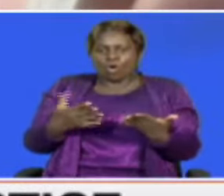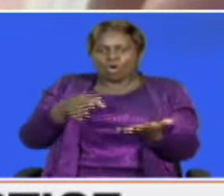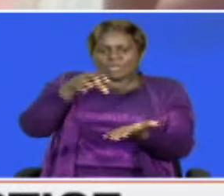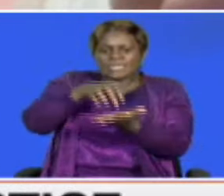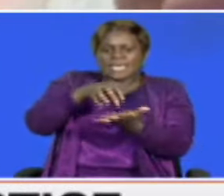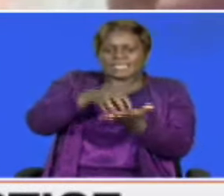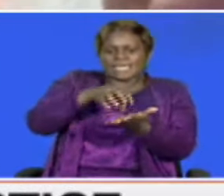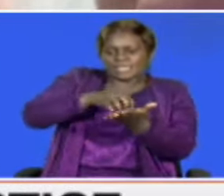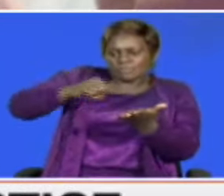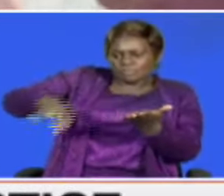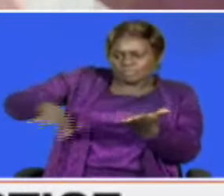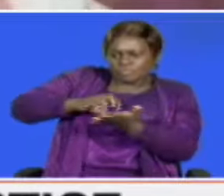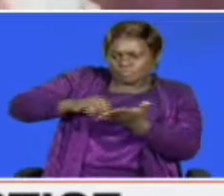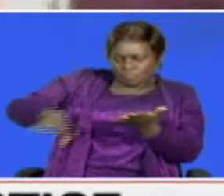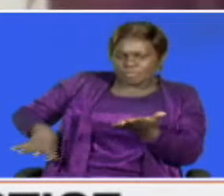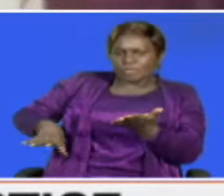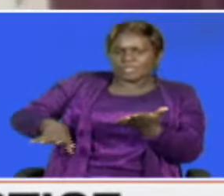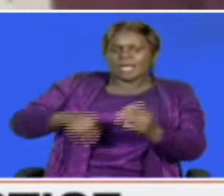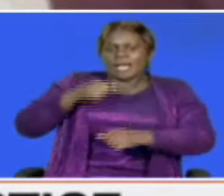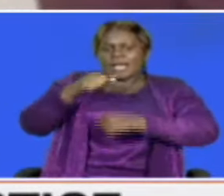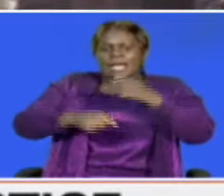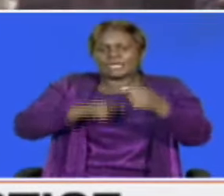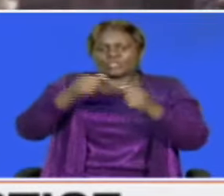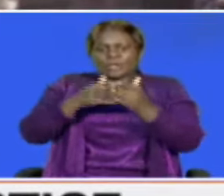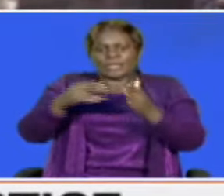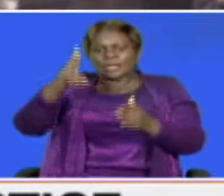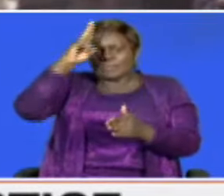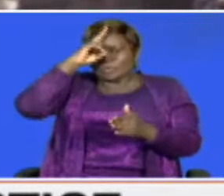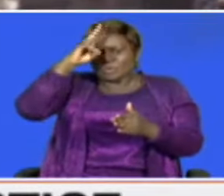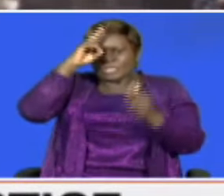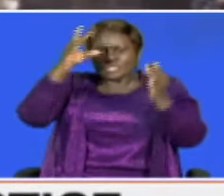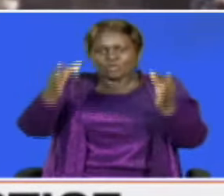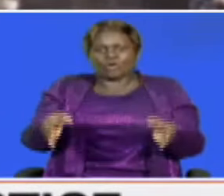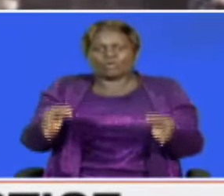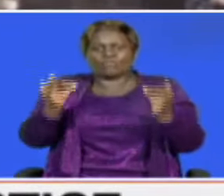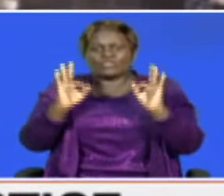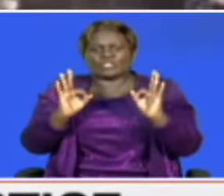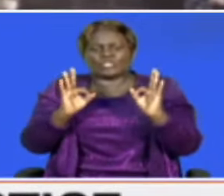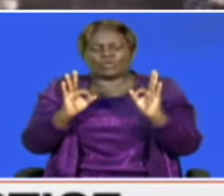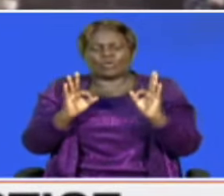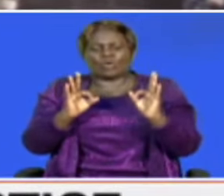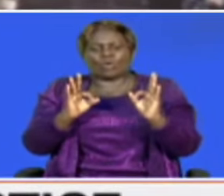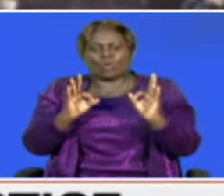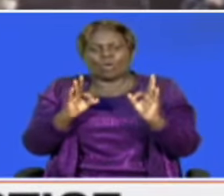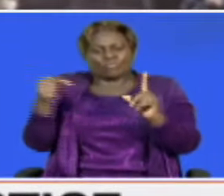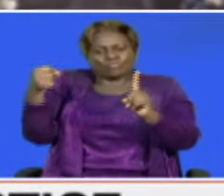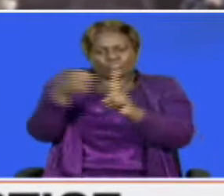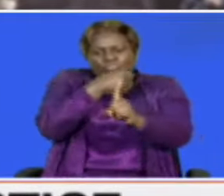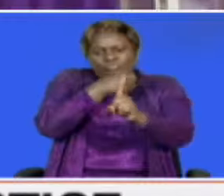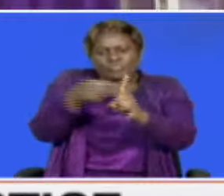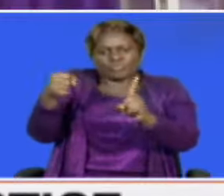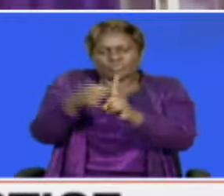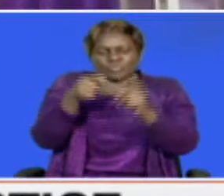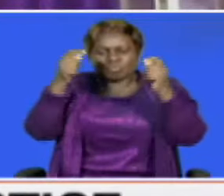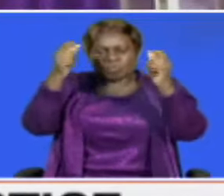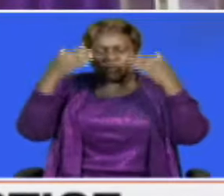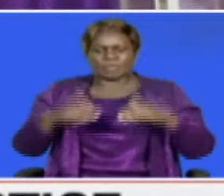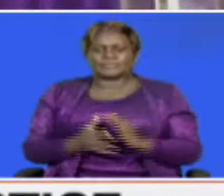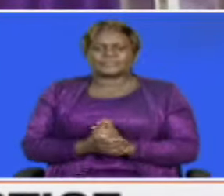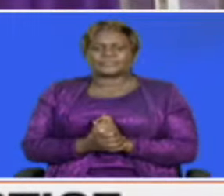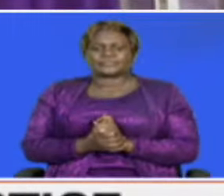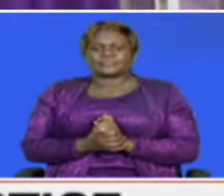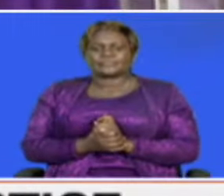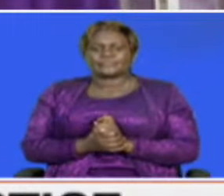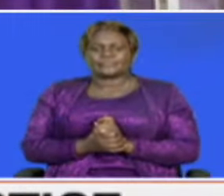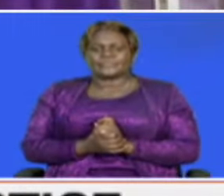protesters withdrawn, and action taken against police officers who unleash terror on protesters. It's a release